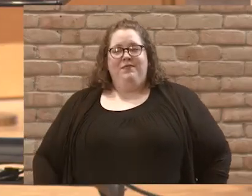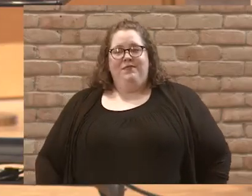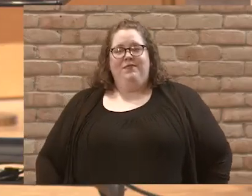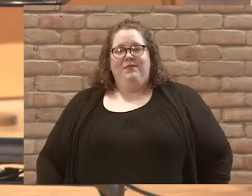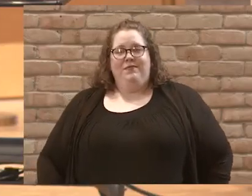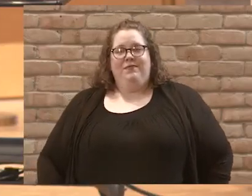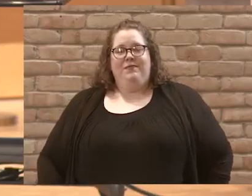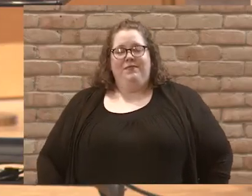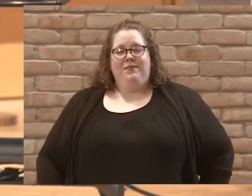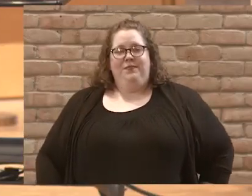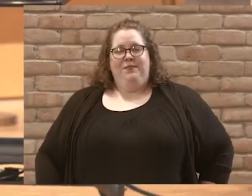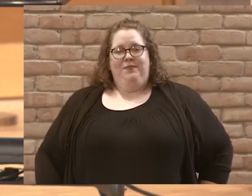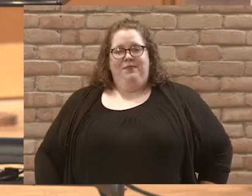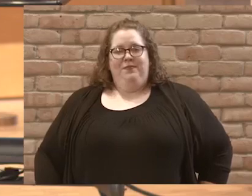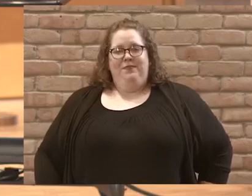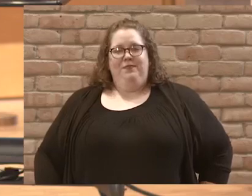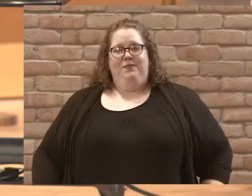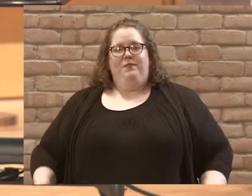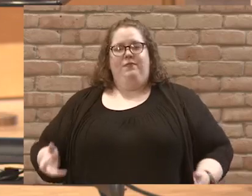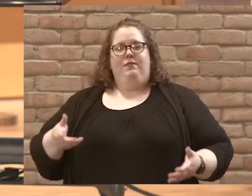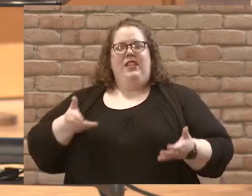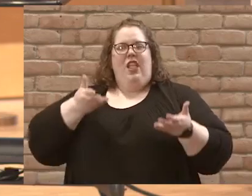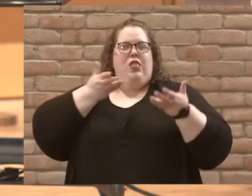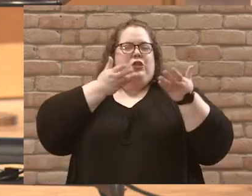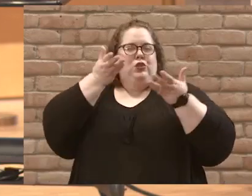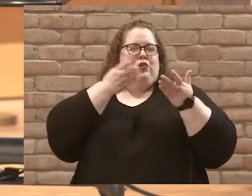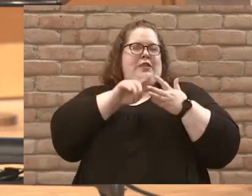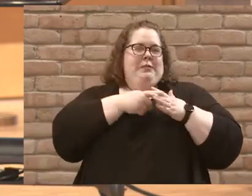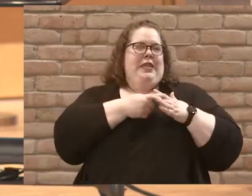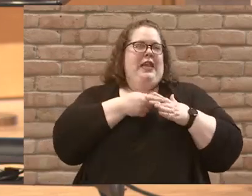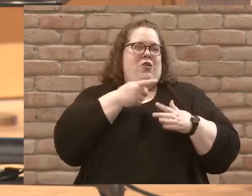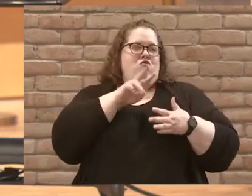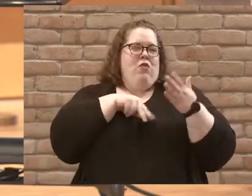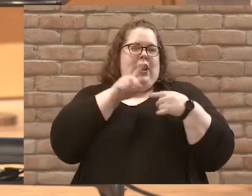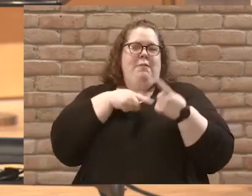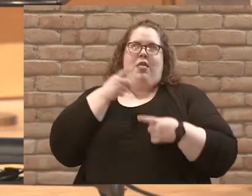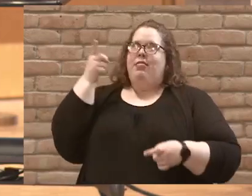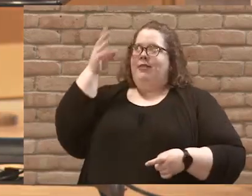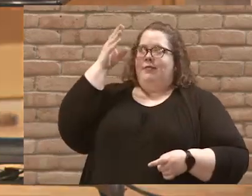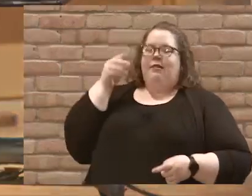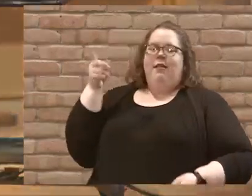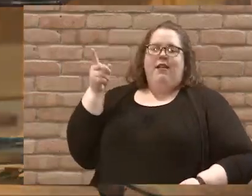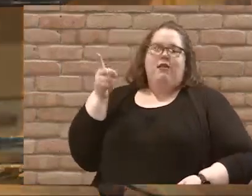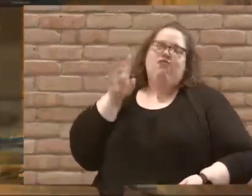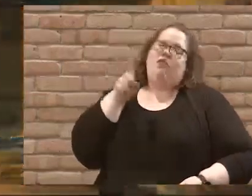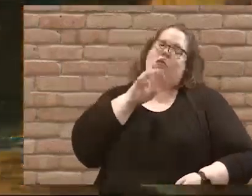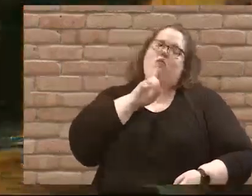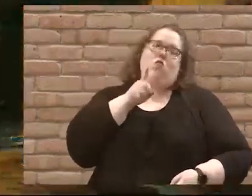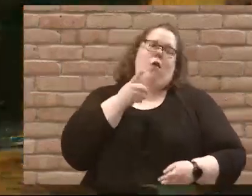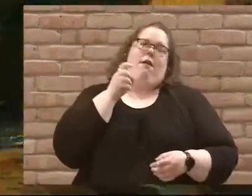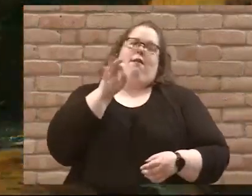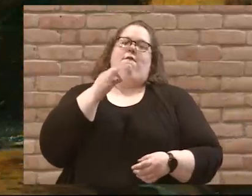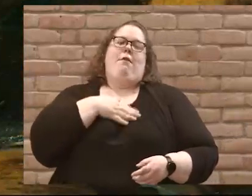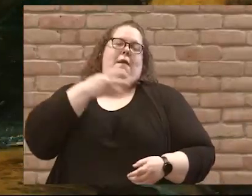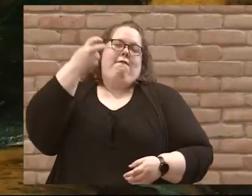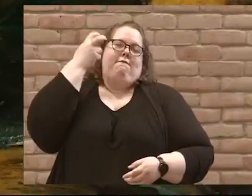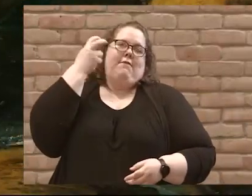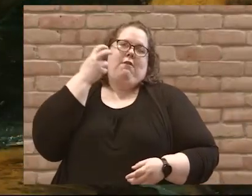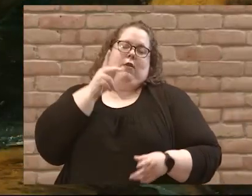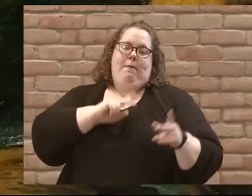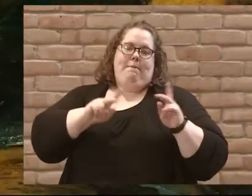At the beginning of this service, we read about this guy, one of my favorite characters in all of the Bible, the Old Testament prophet,